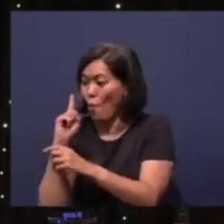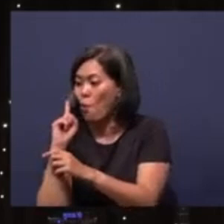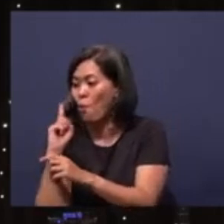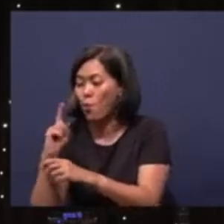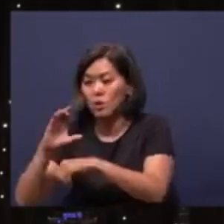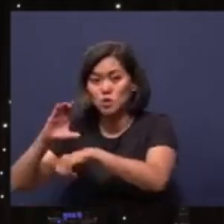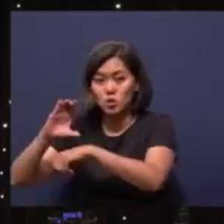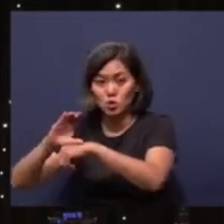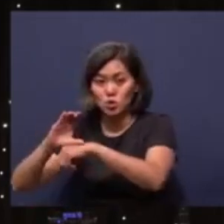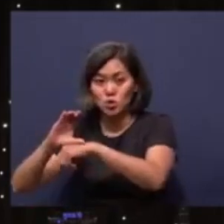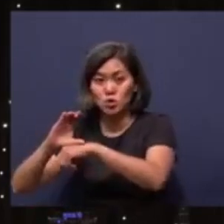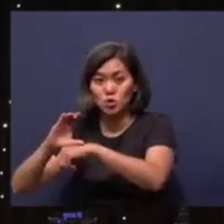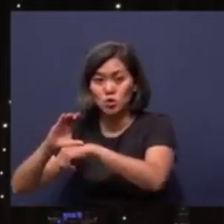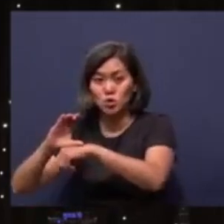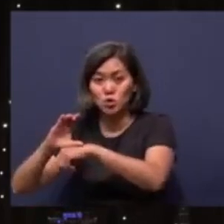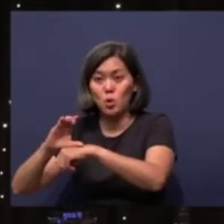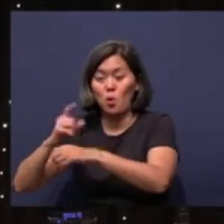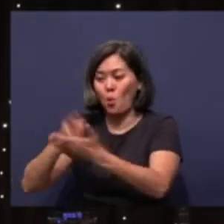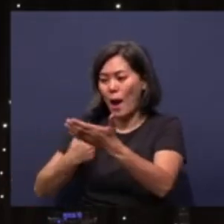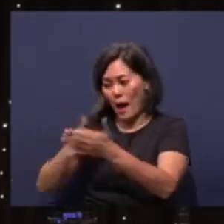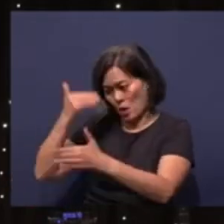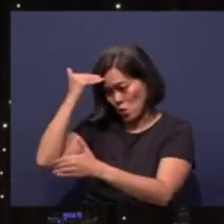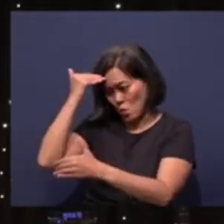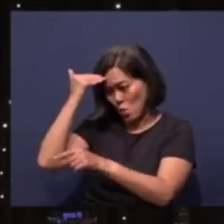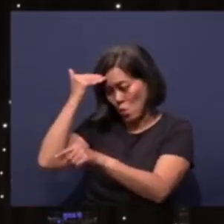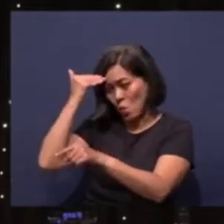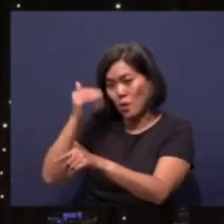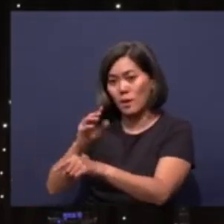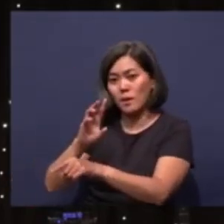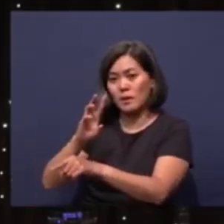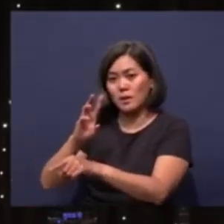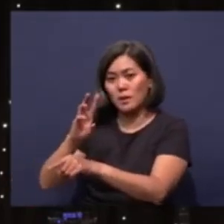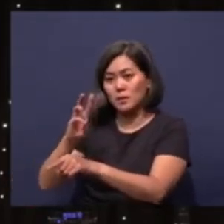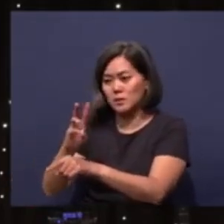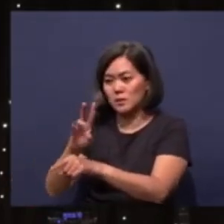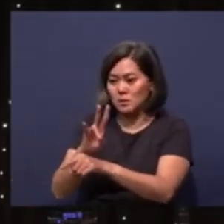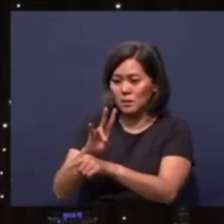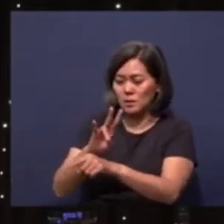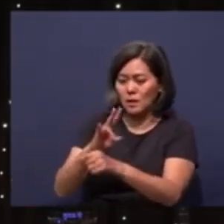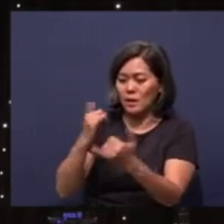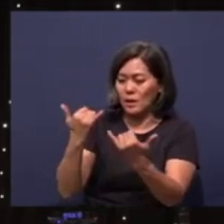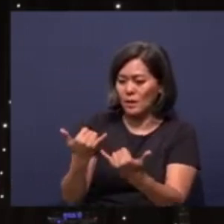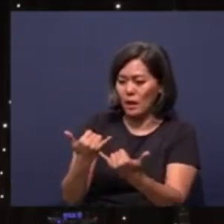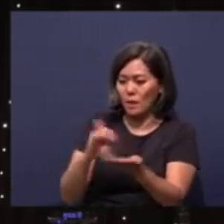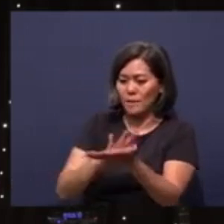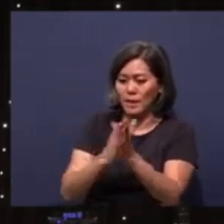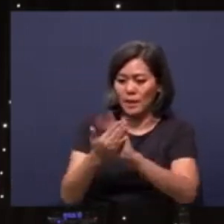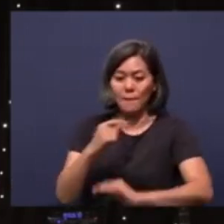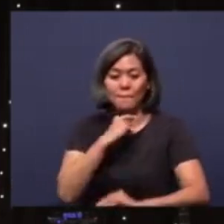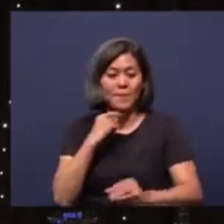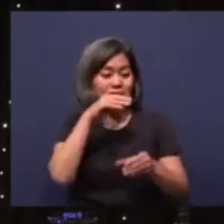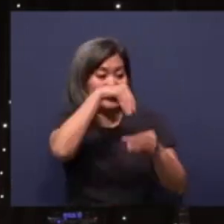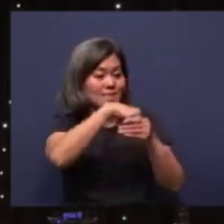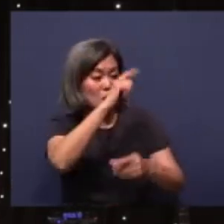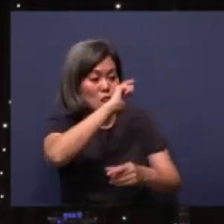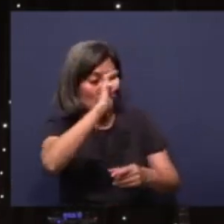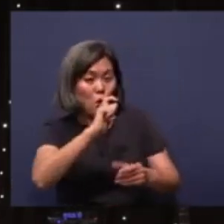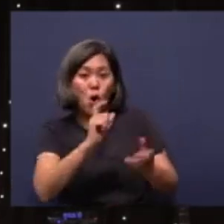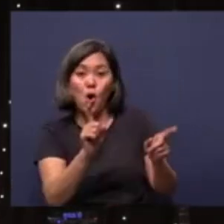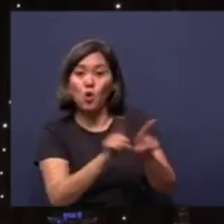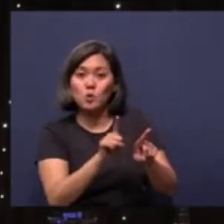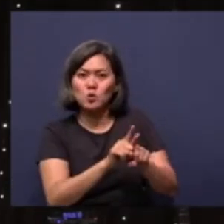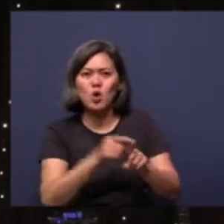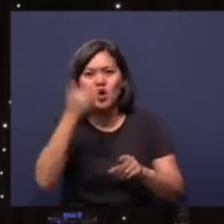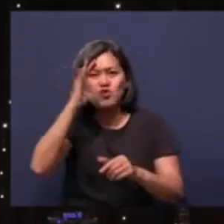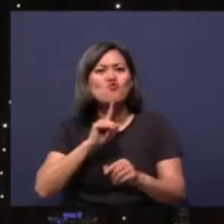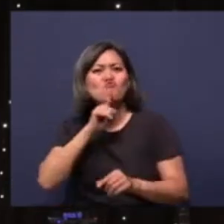churches, what I know is about six, seven are becoming pastors in Nepal also. So God really